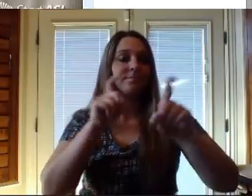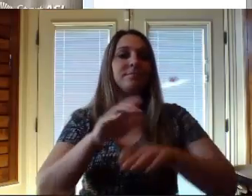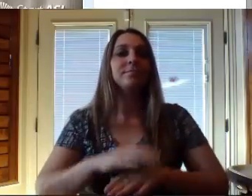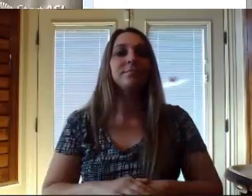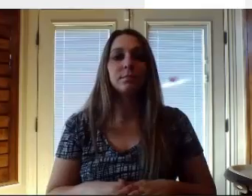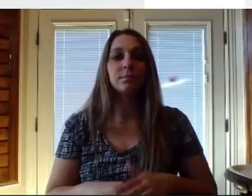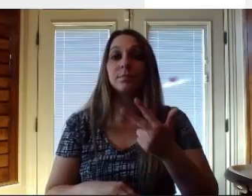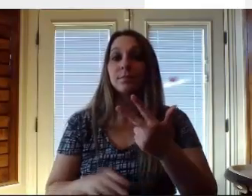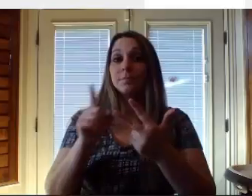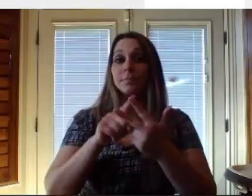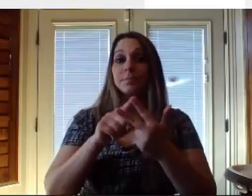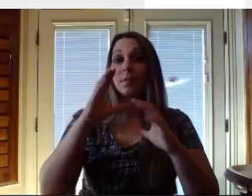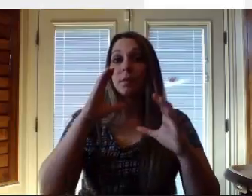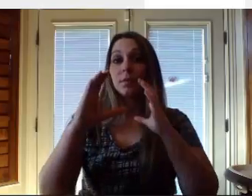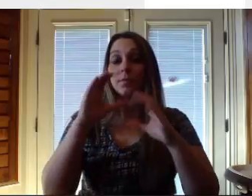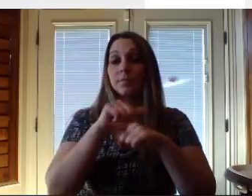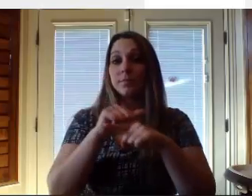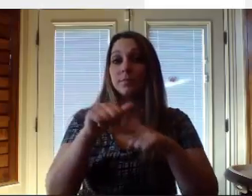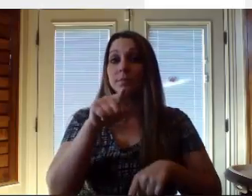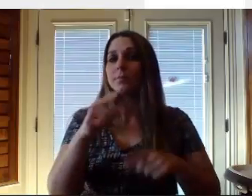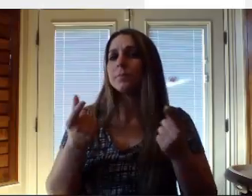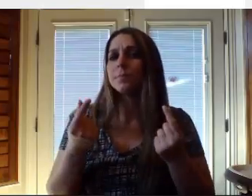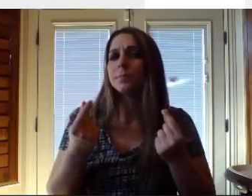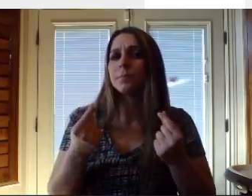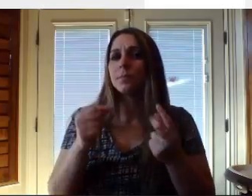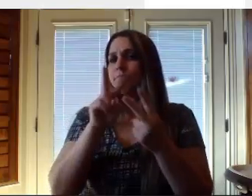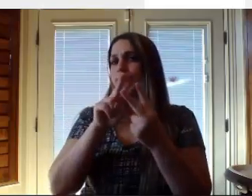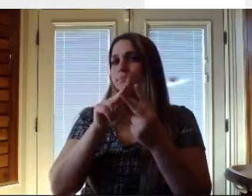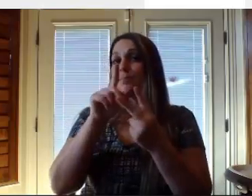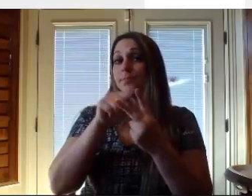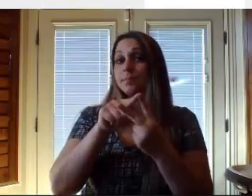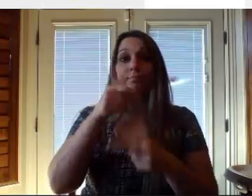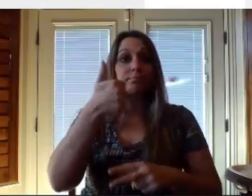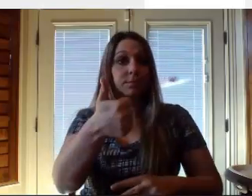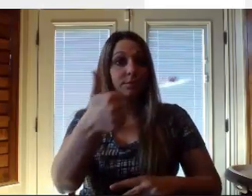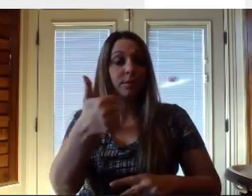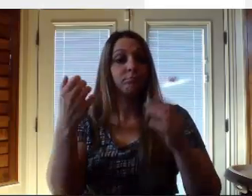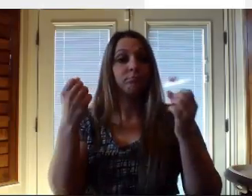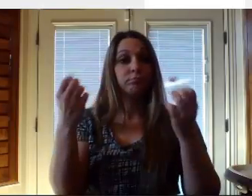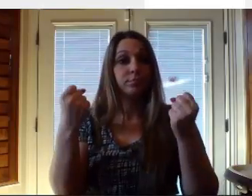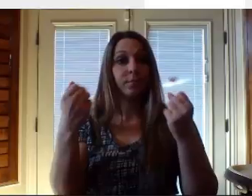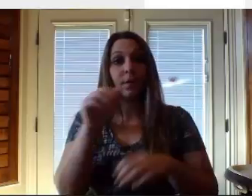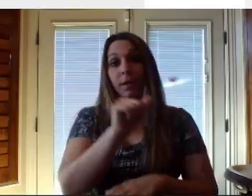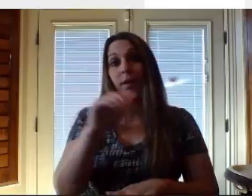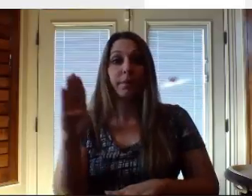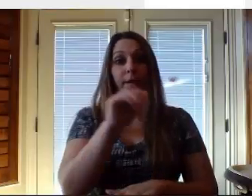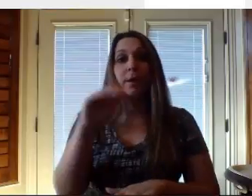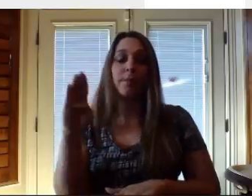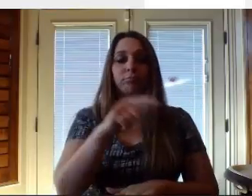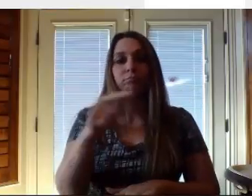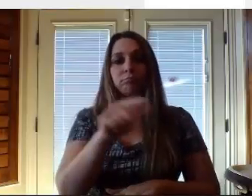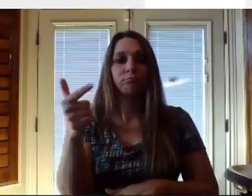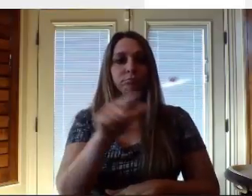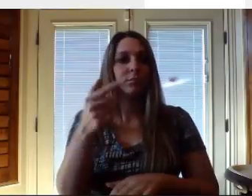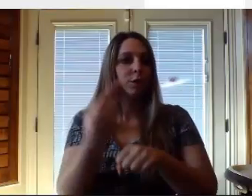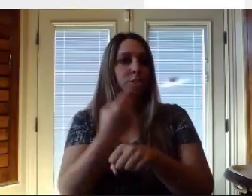30 and there are a total of 10 questions. The second is the conversation practice. You can choose to either sign